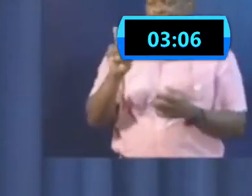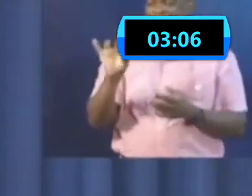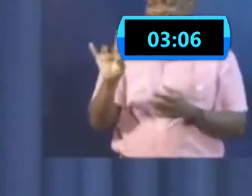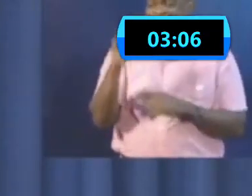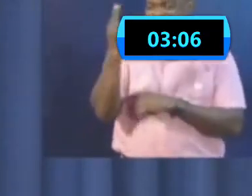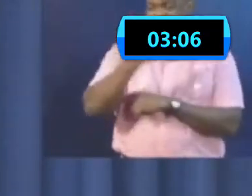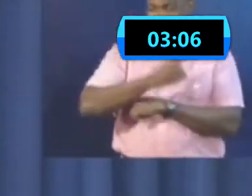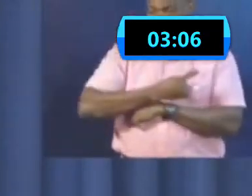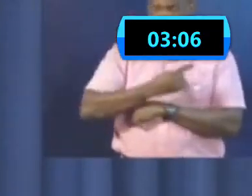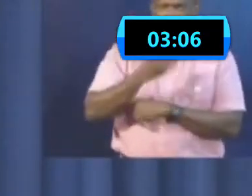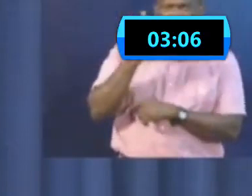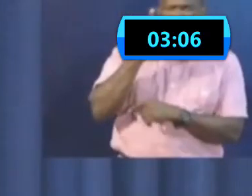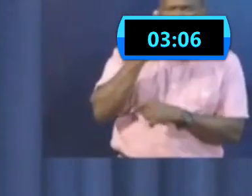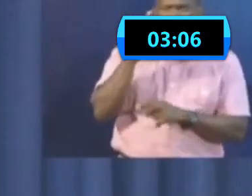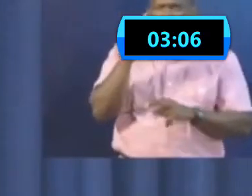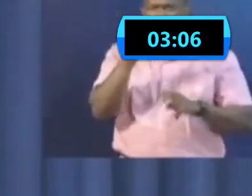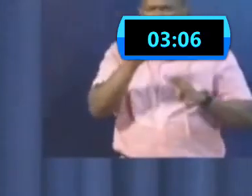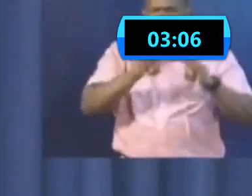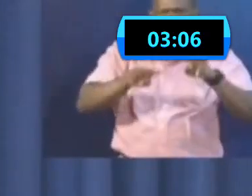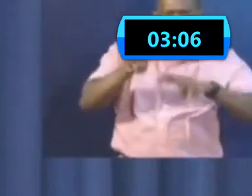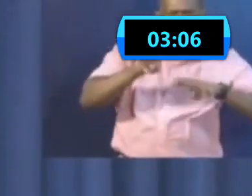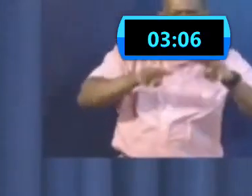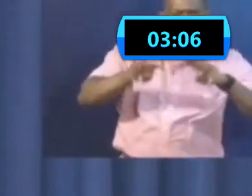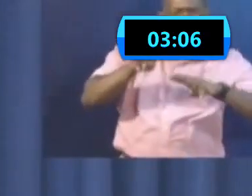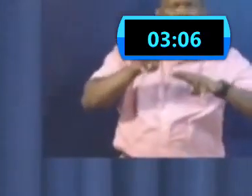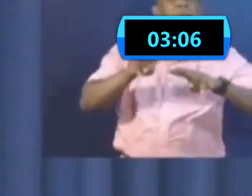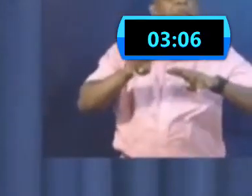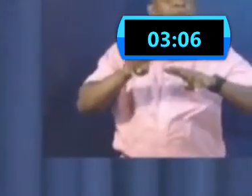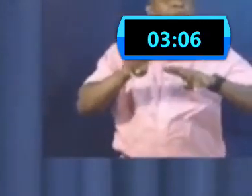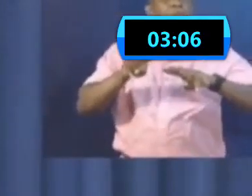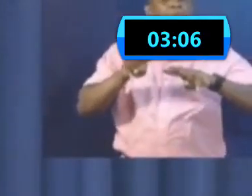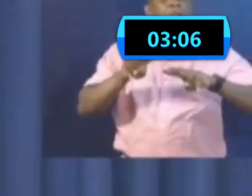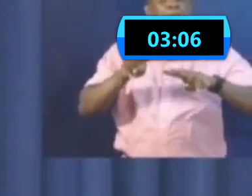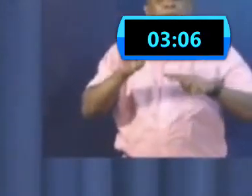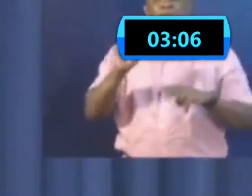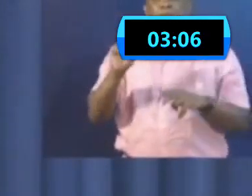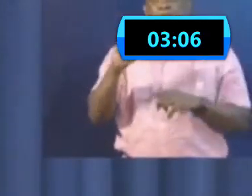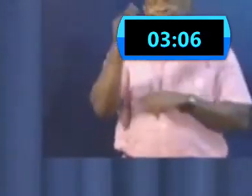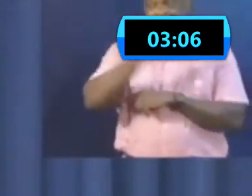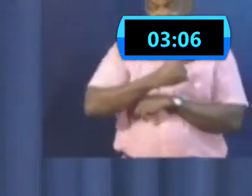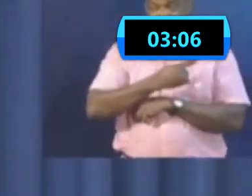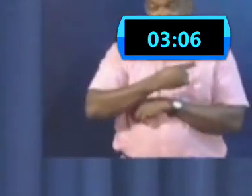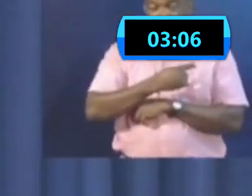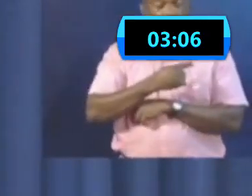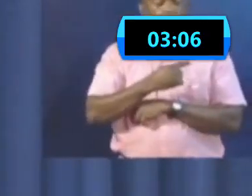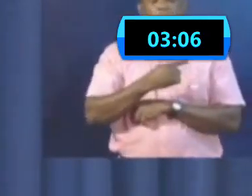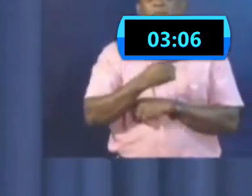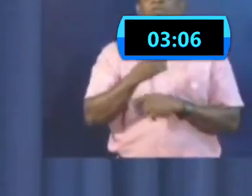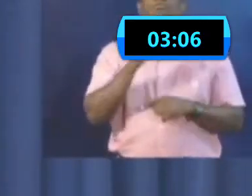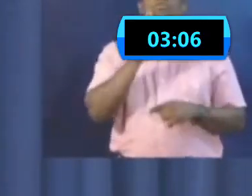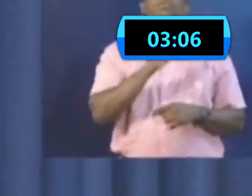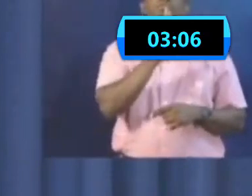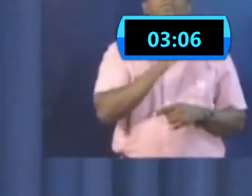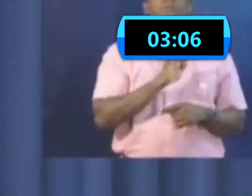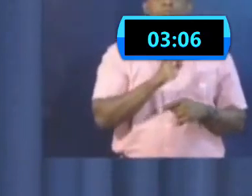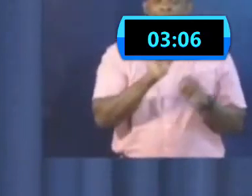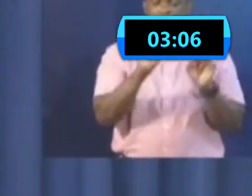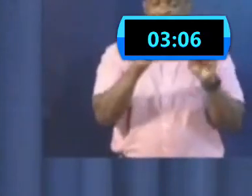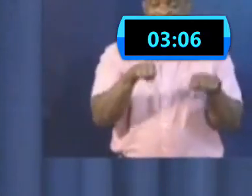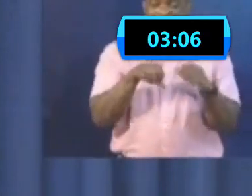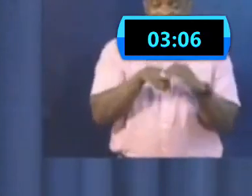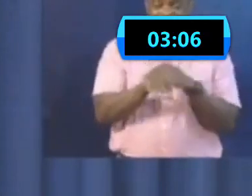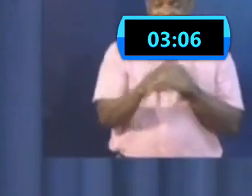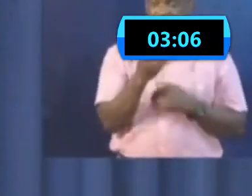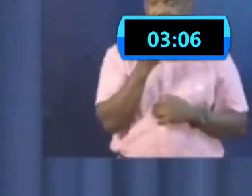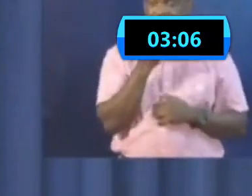today we will continue with cessation of in-house dining in restaurants and bars and